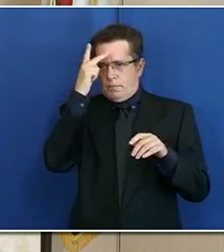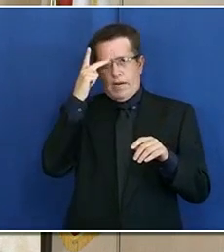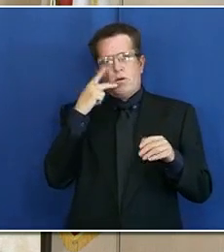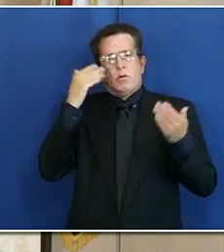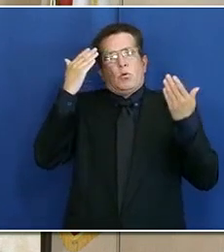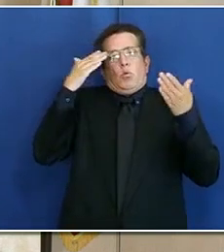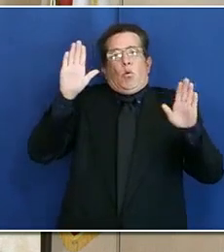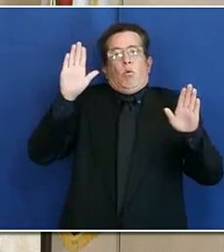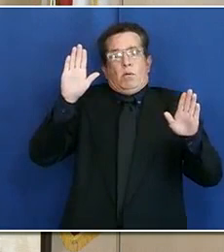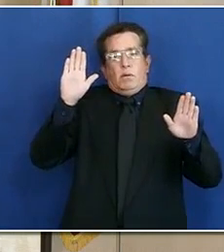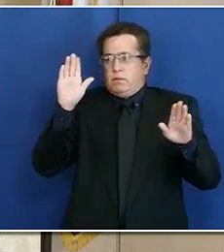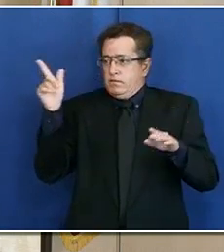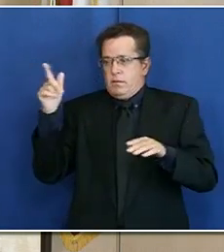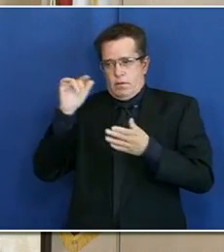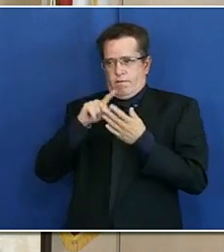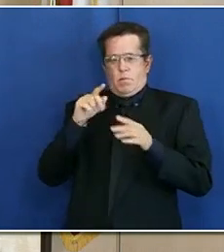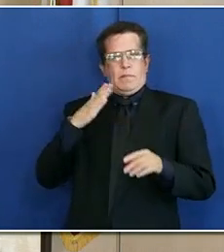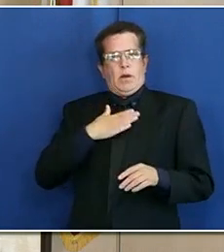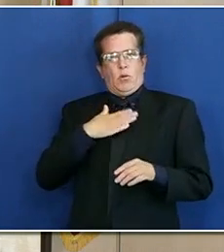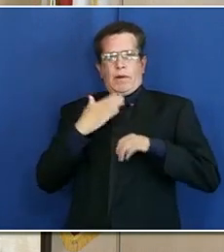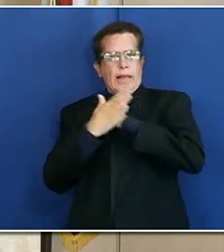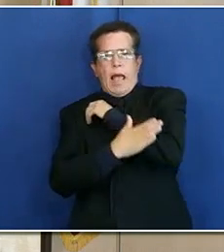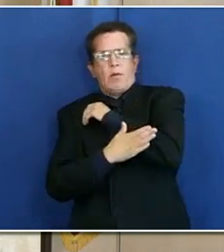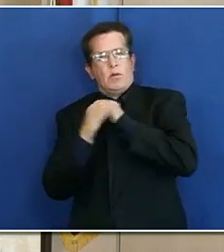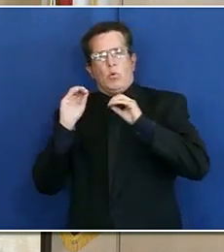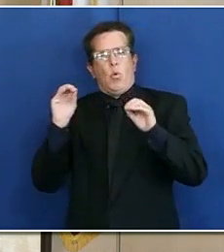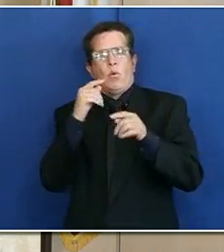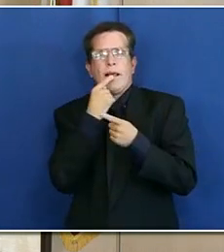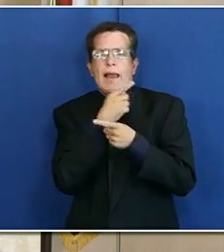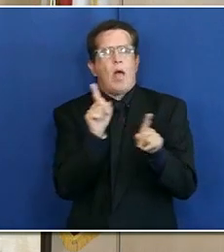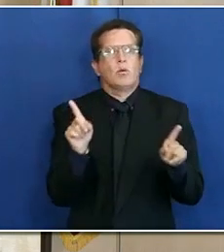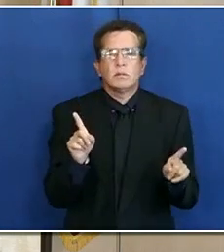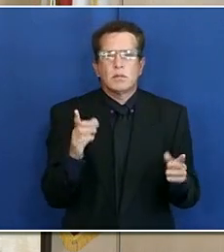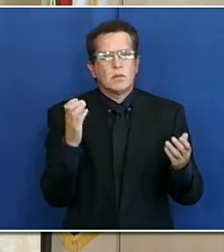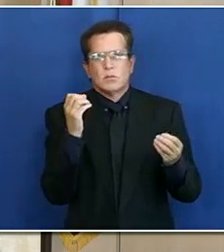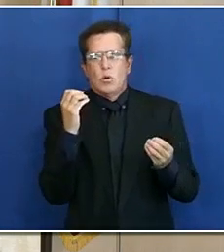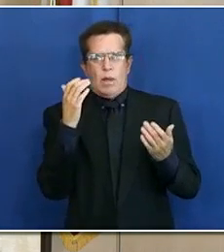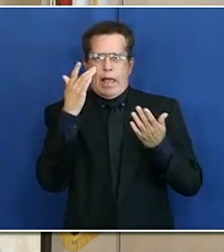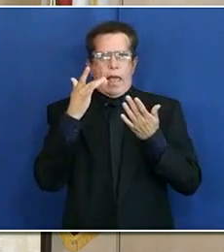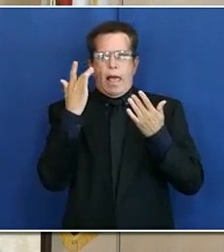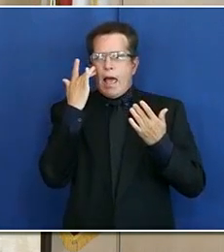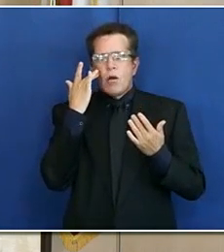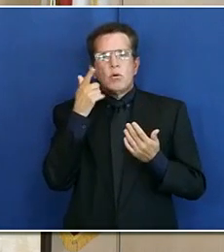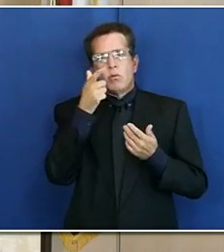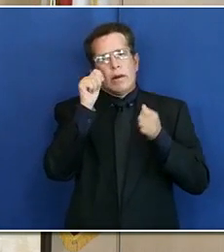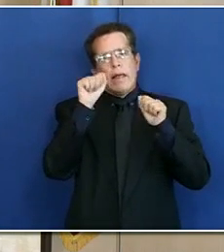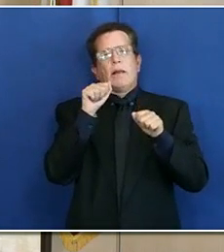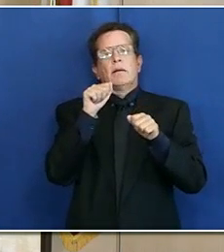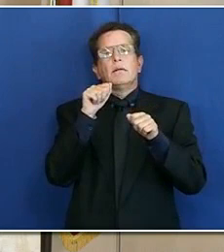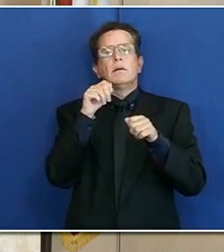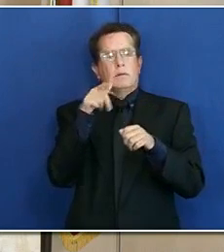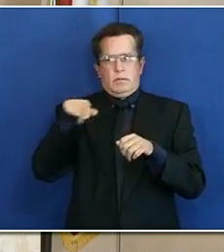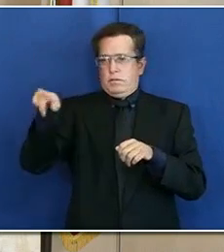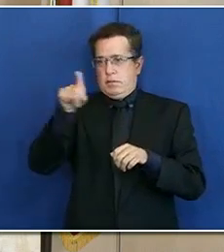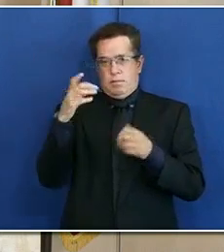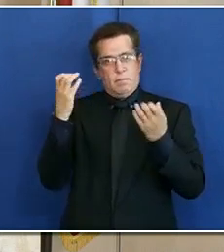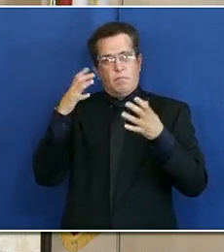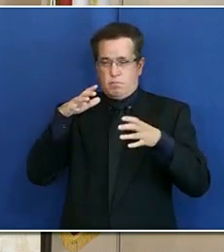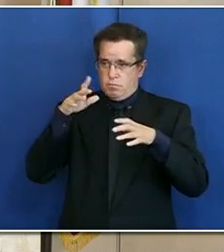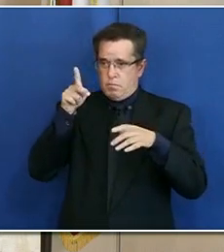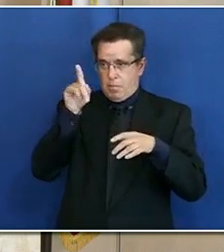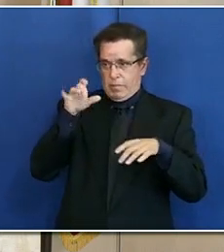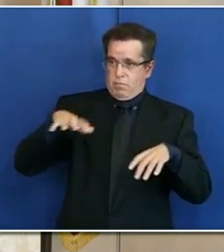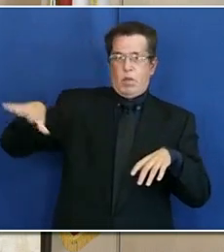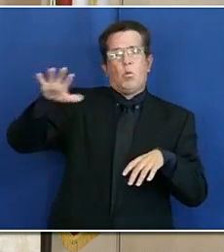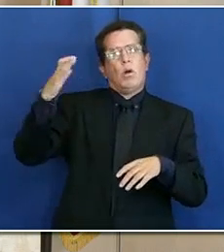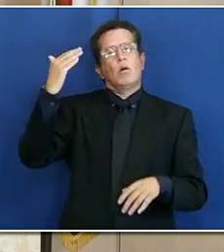that from the county information. So how do you balance that in terms of just the public's desire to know and feeling